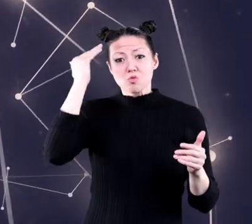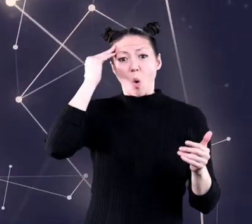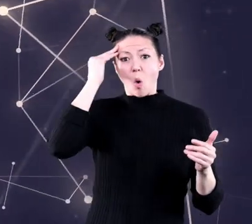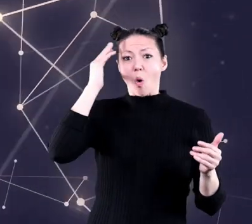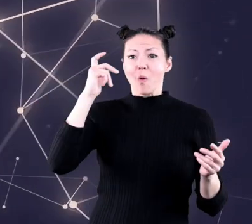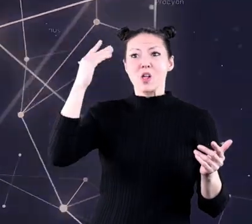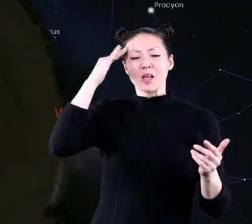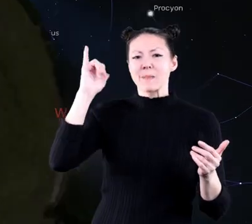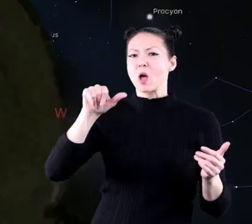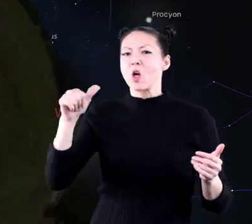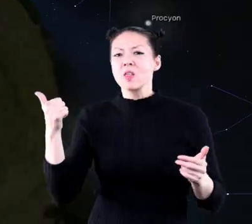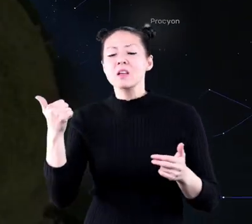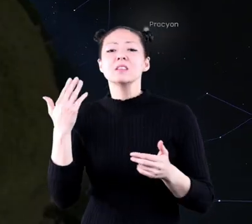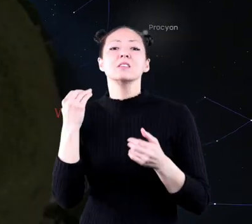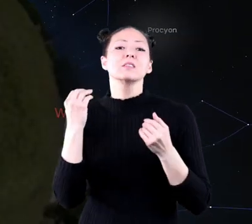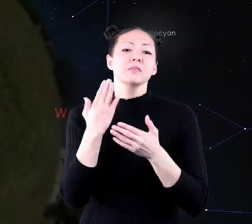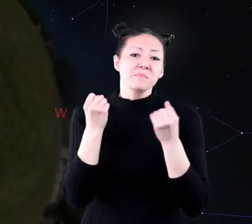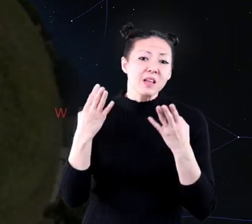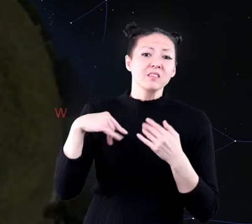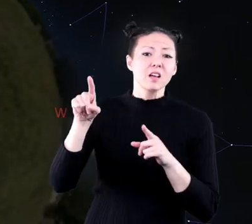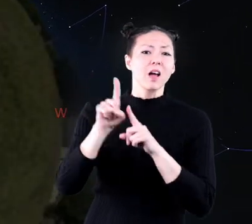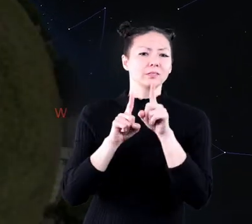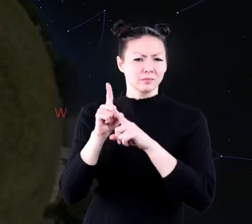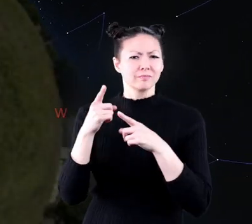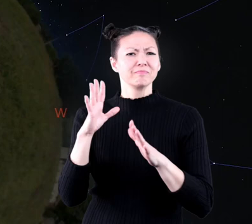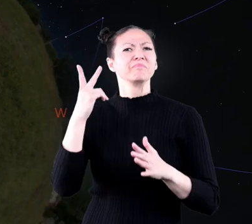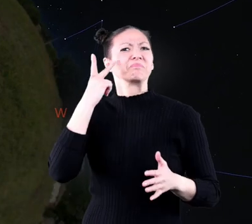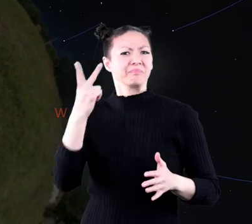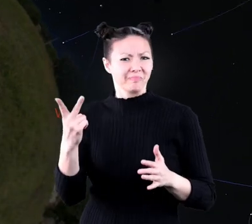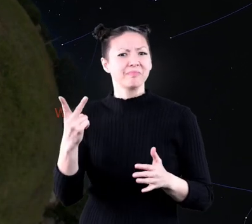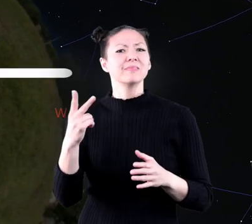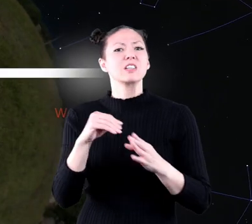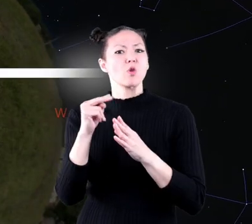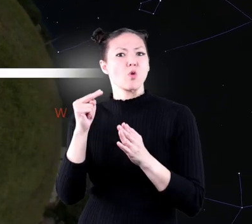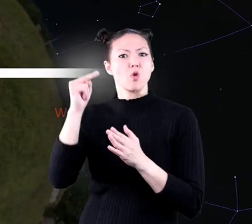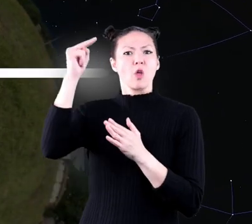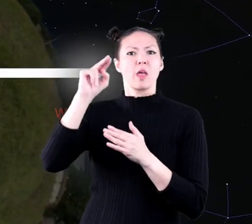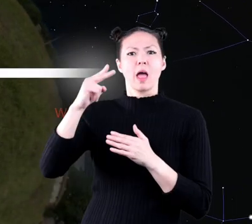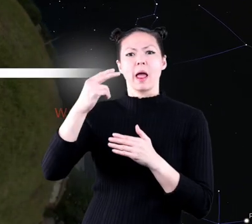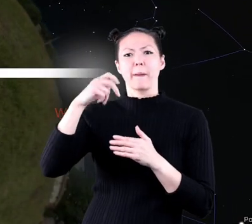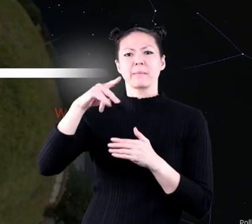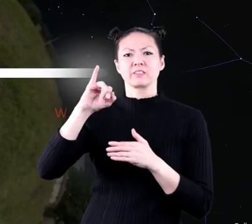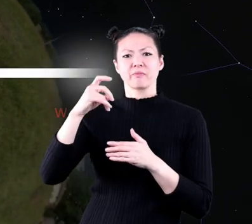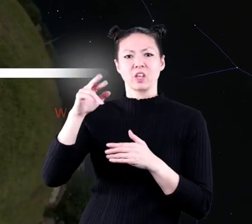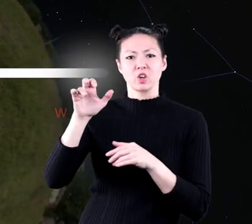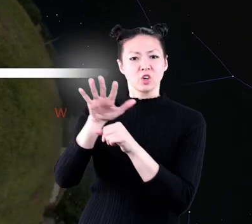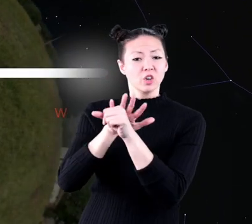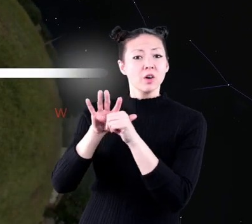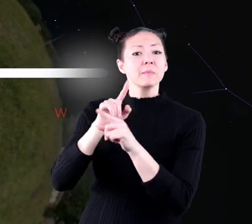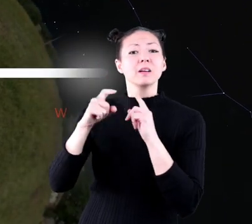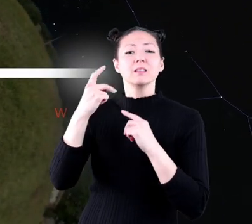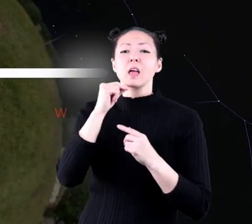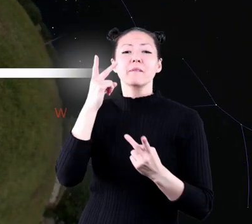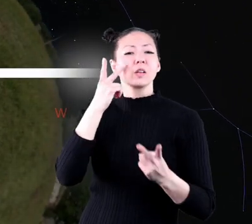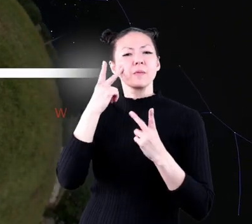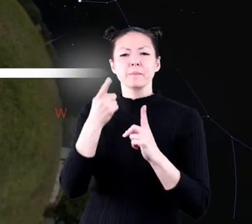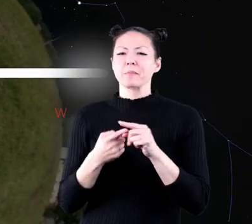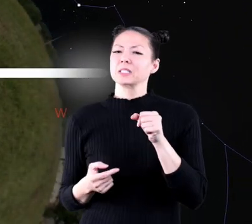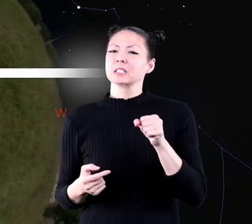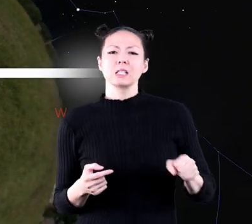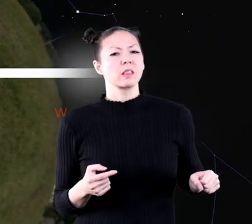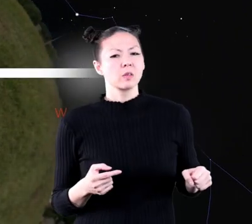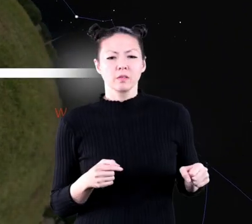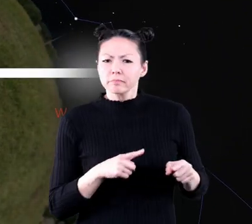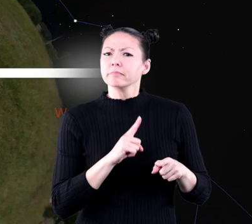others. Many of the constellations may be seen in the northern hemisphere, but may not be visible in the